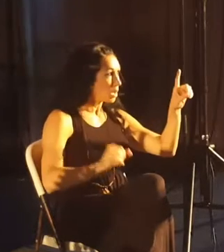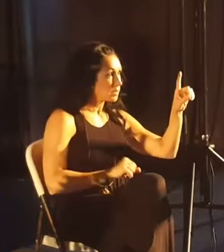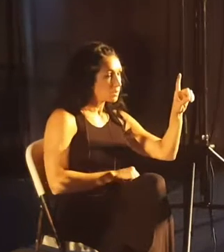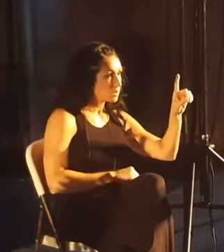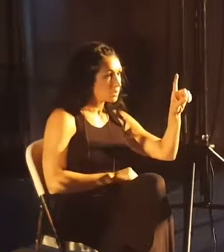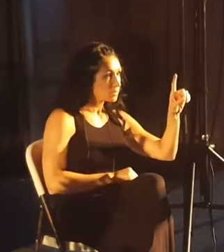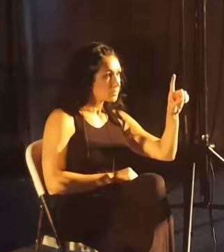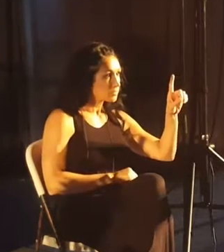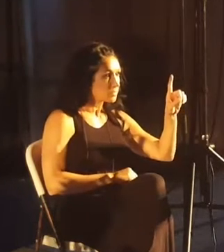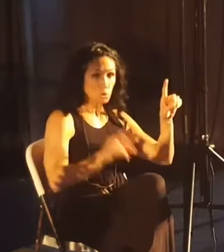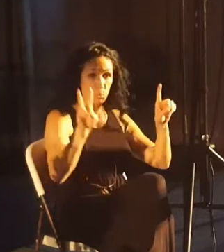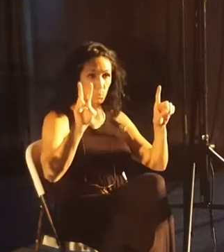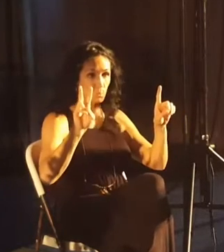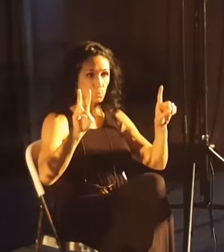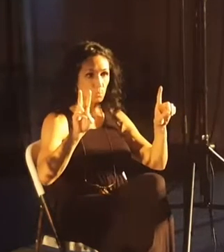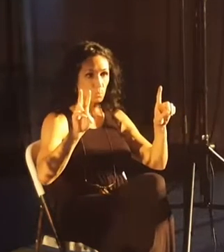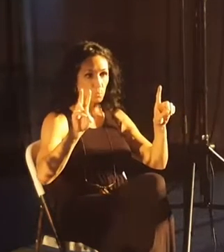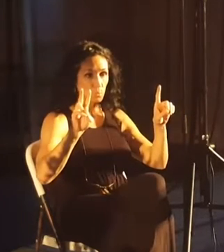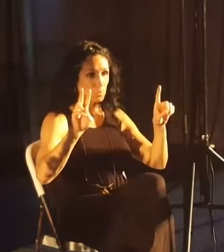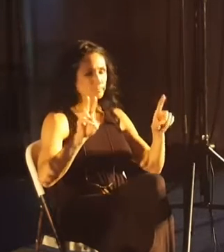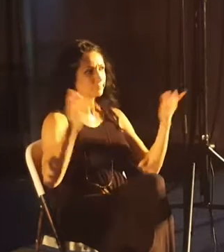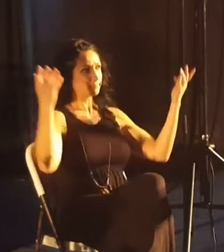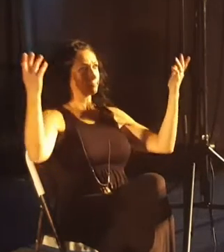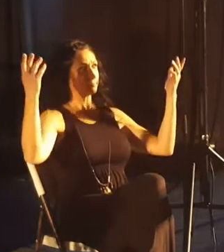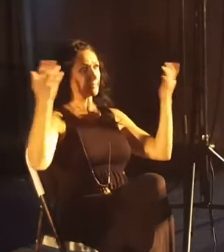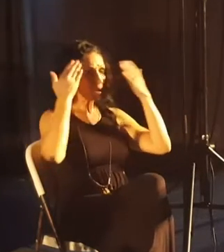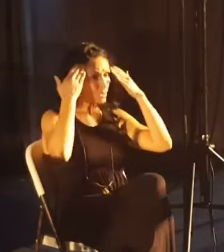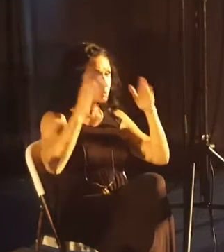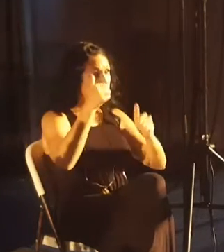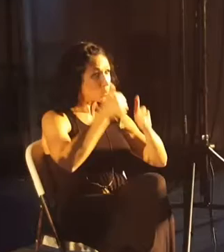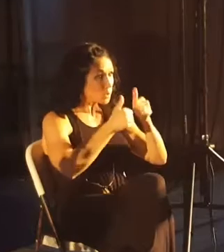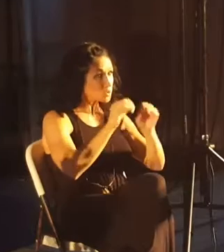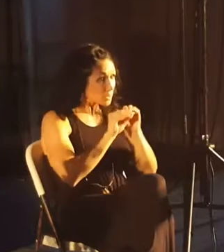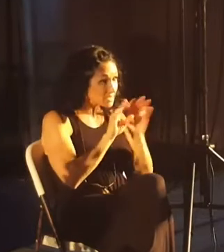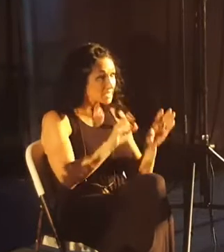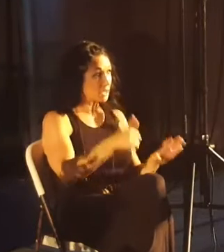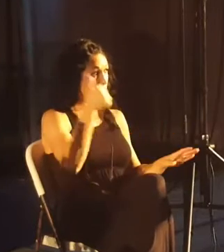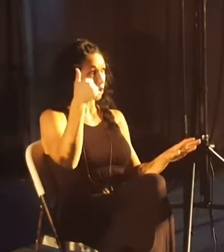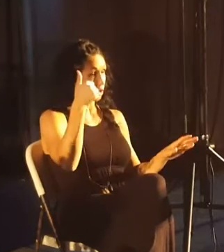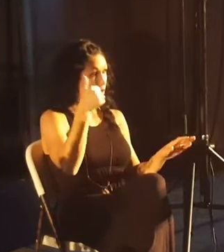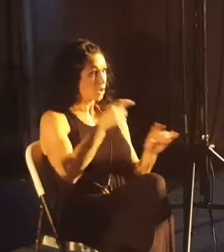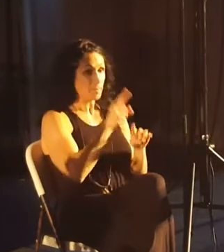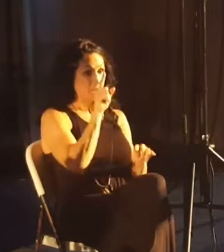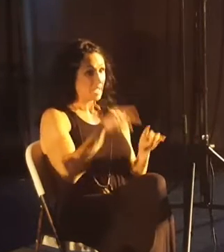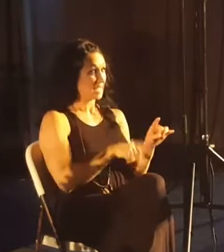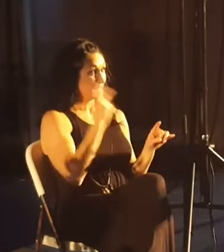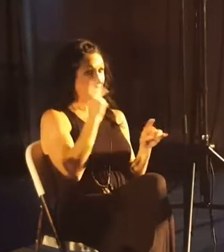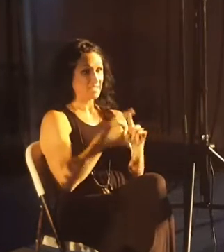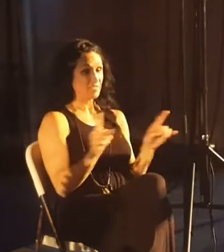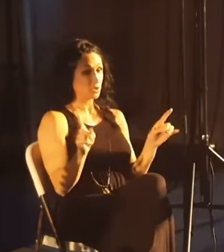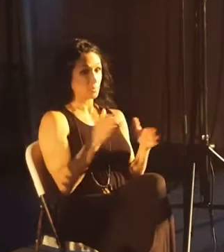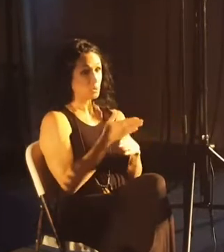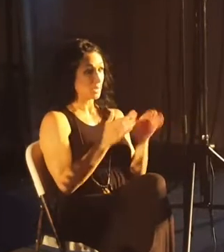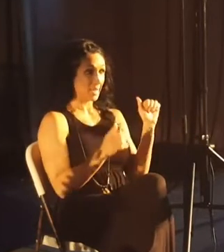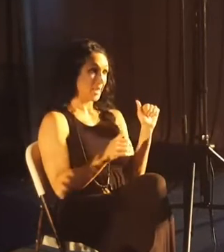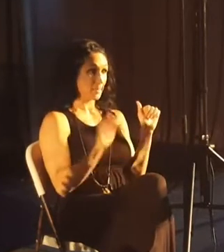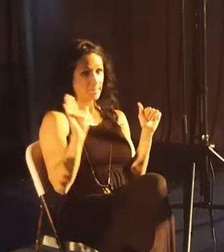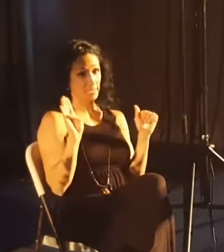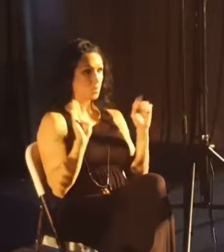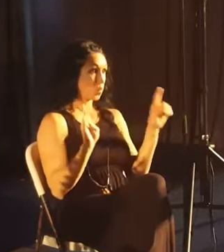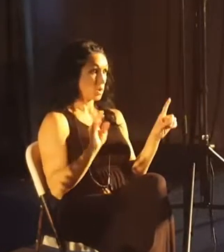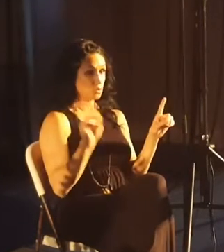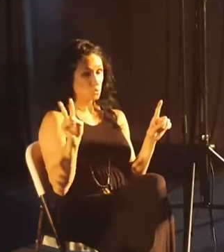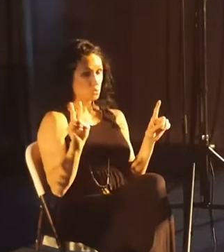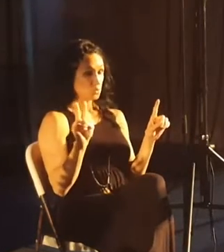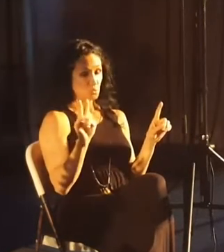one or is it two? I don't know which one is clearer. I can't tell a difference between A and B or one and